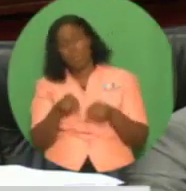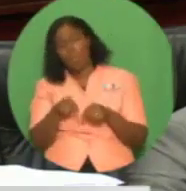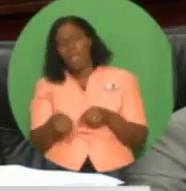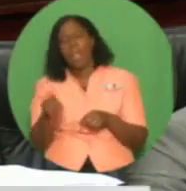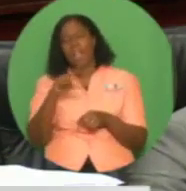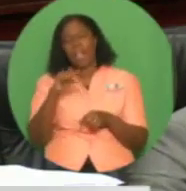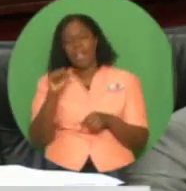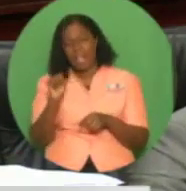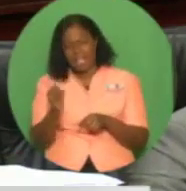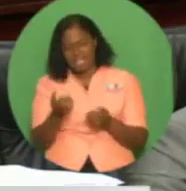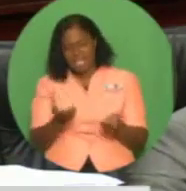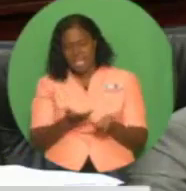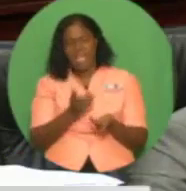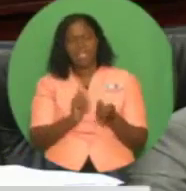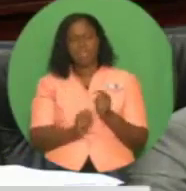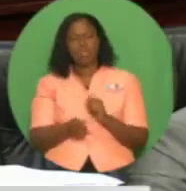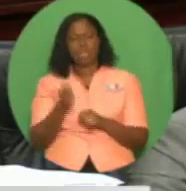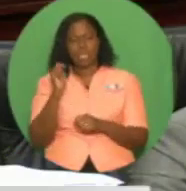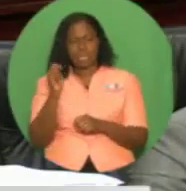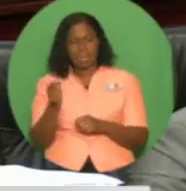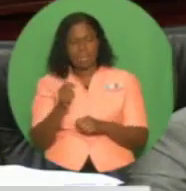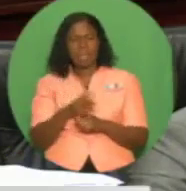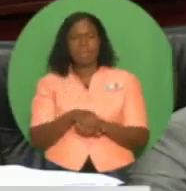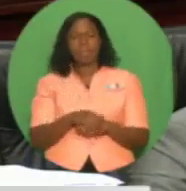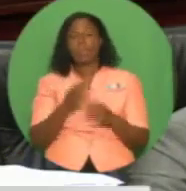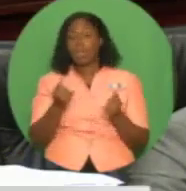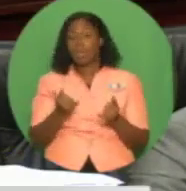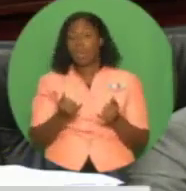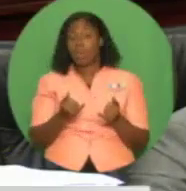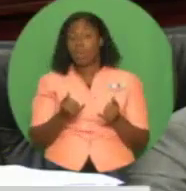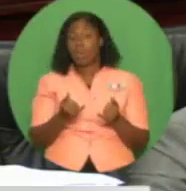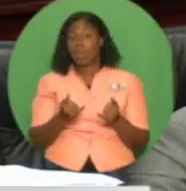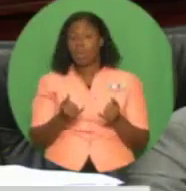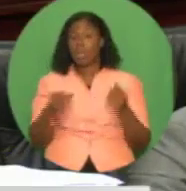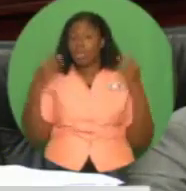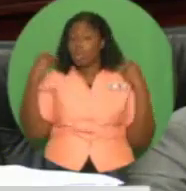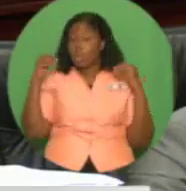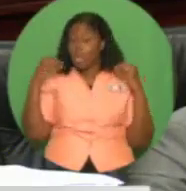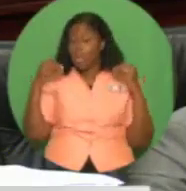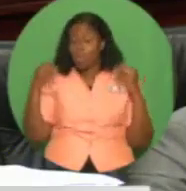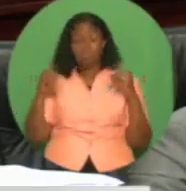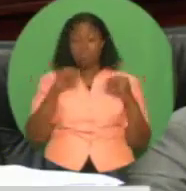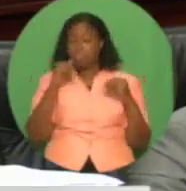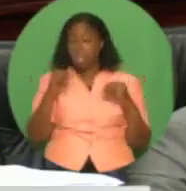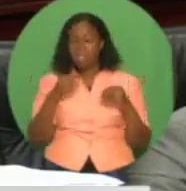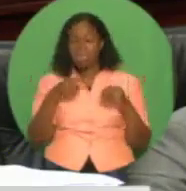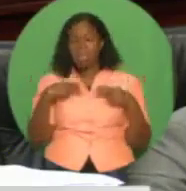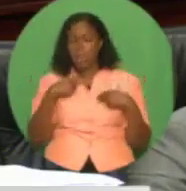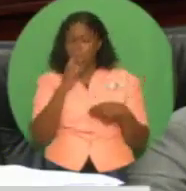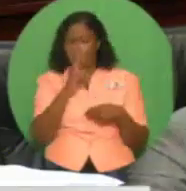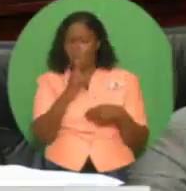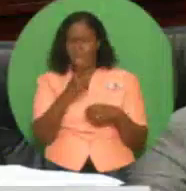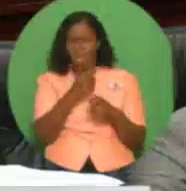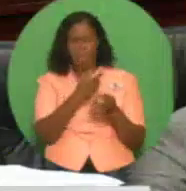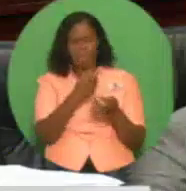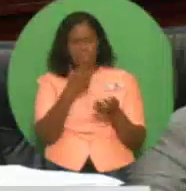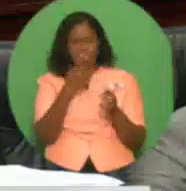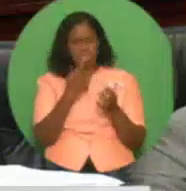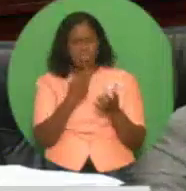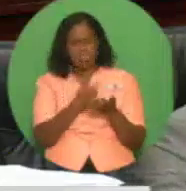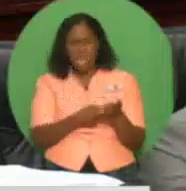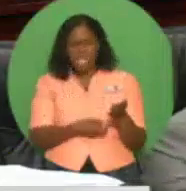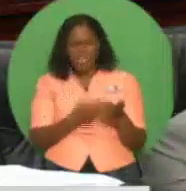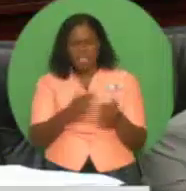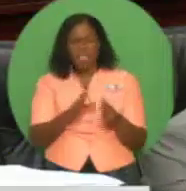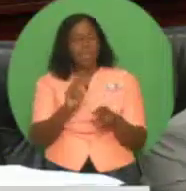deregulated market will bring to an end the system of fuel subsidies which were introduced in 1974